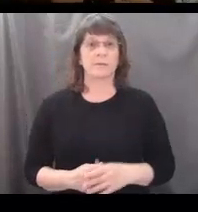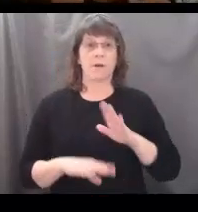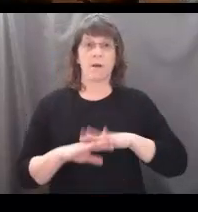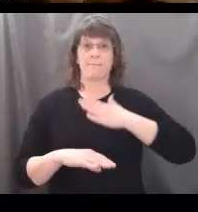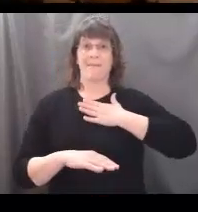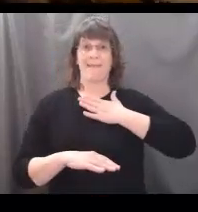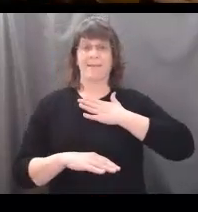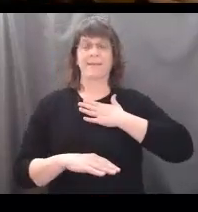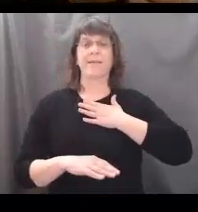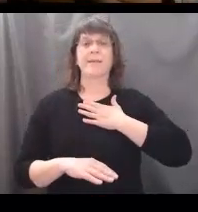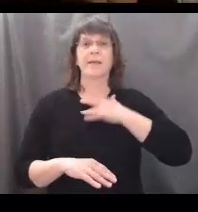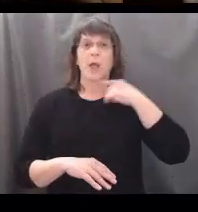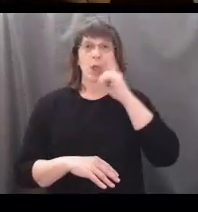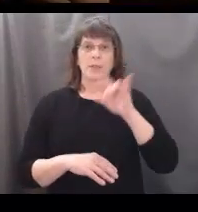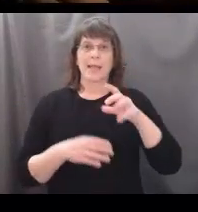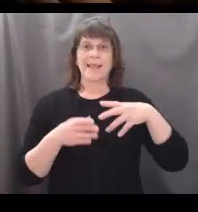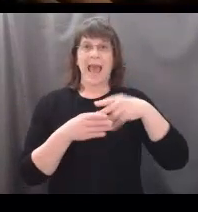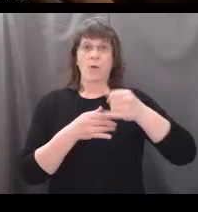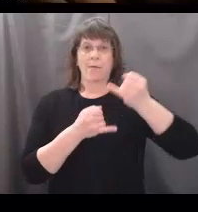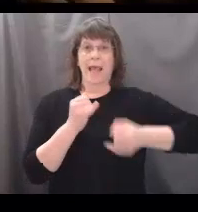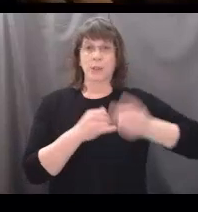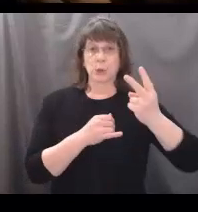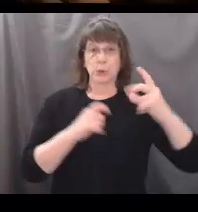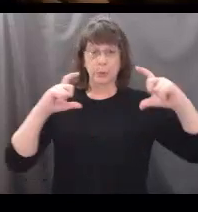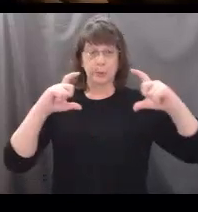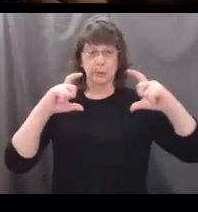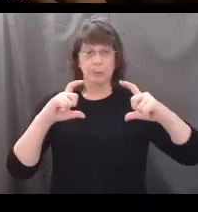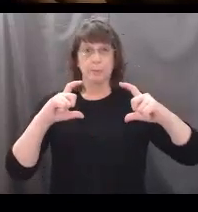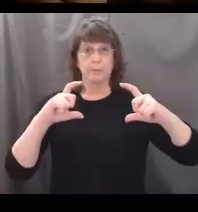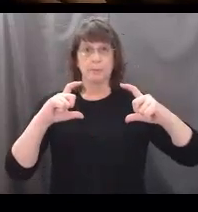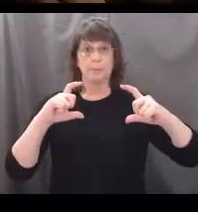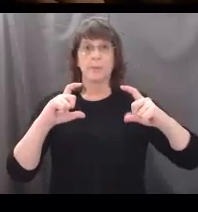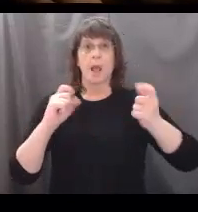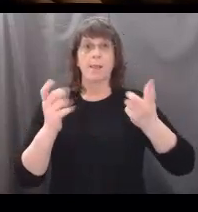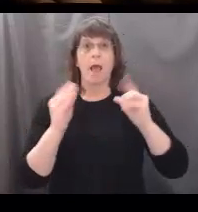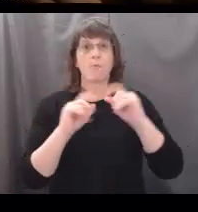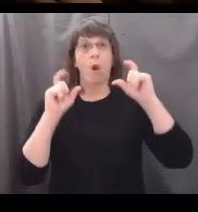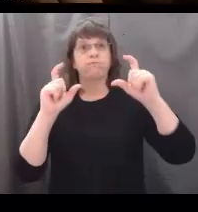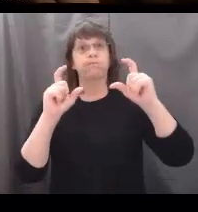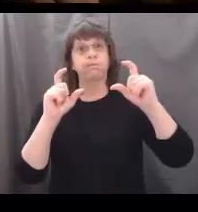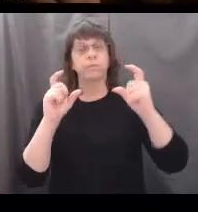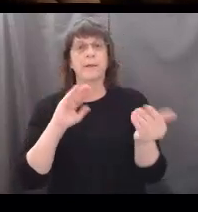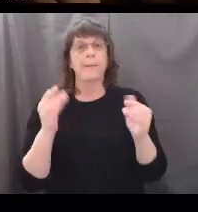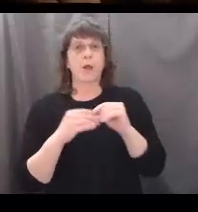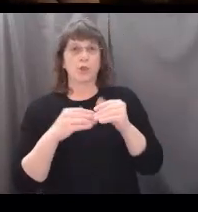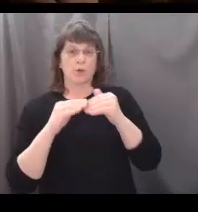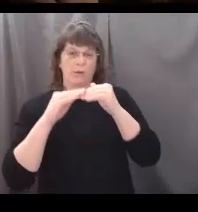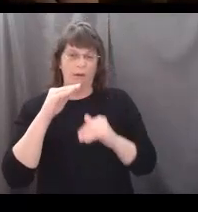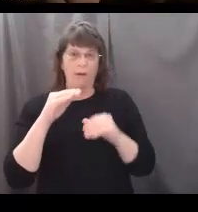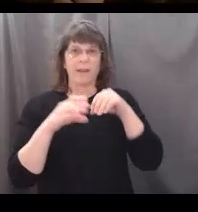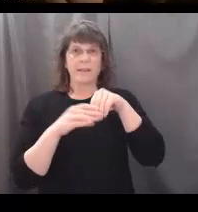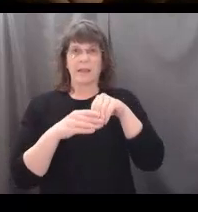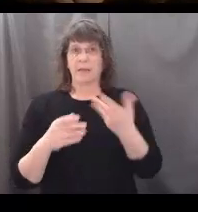my wood cookie, it looks like the outer two rings are much wider than the rings before them.